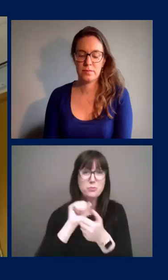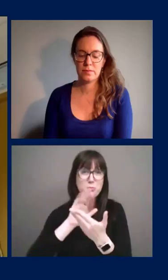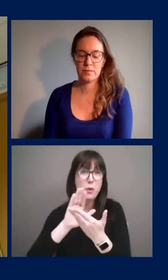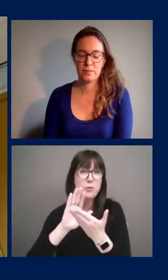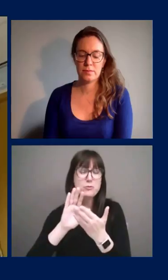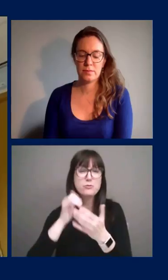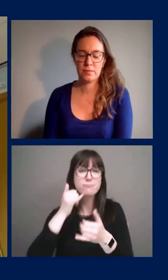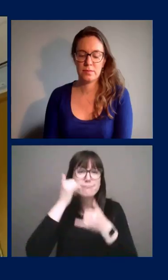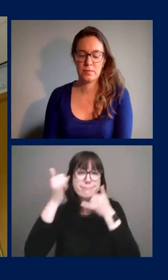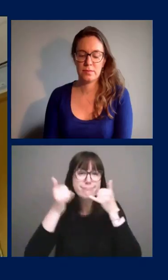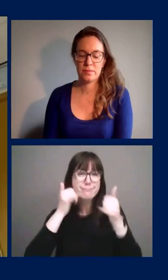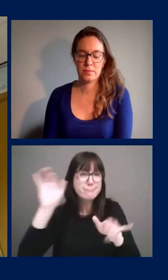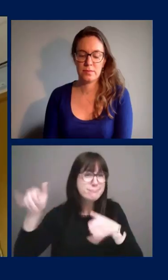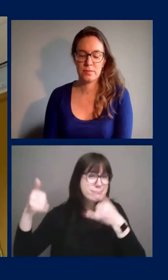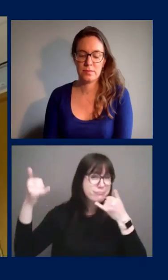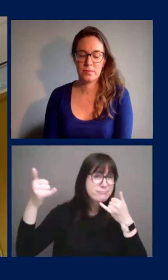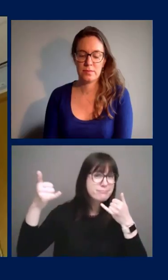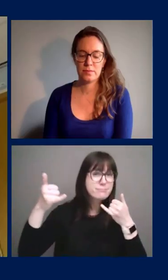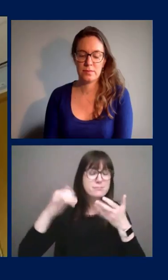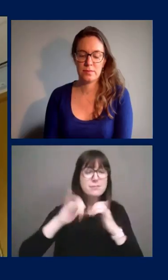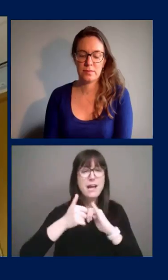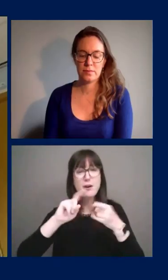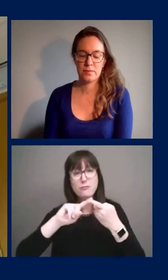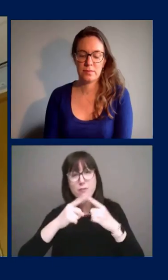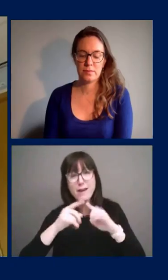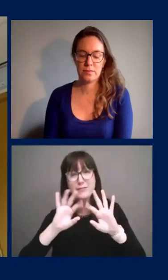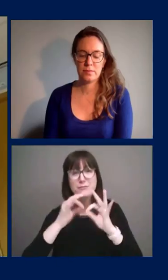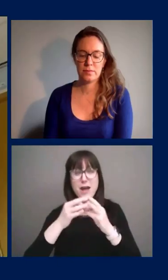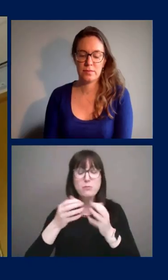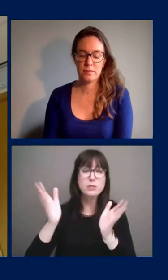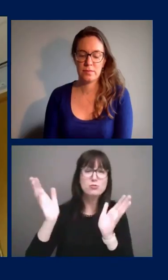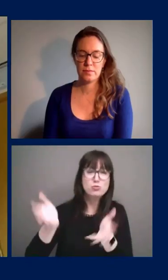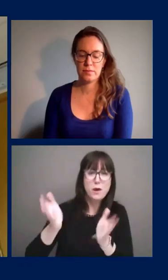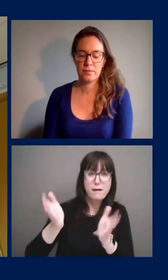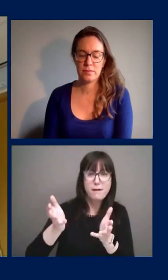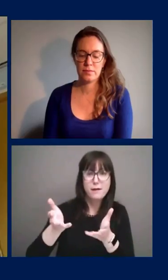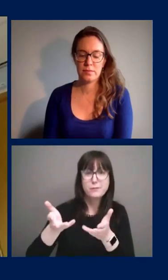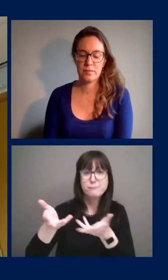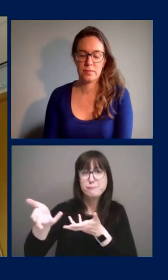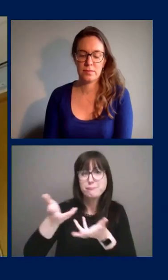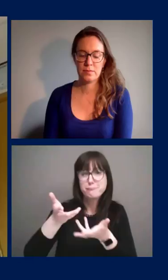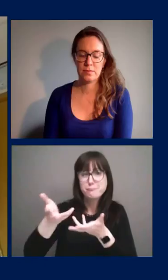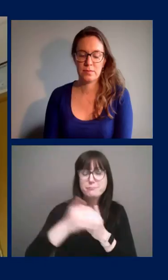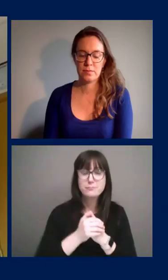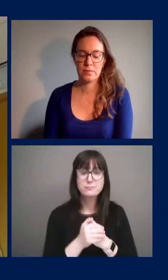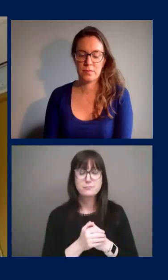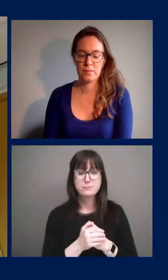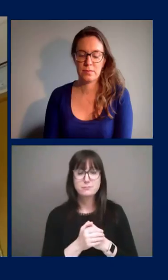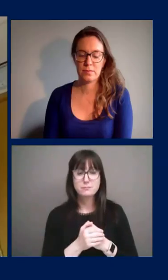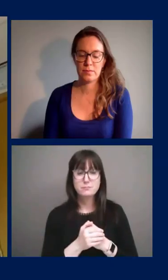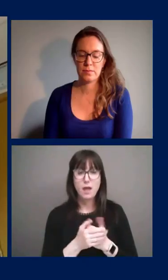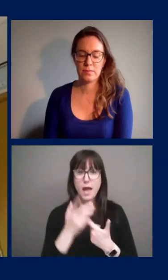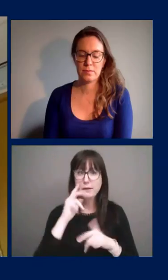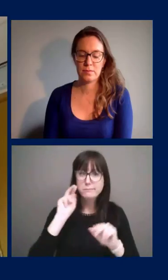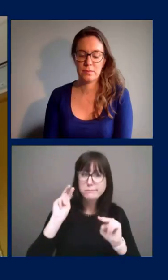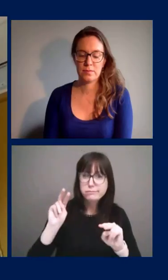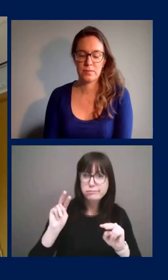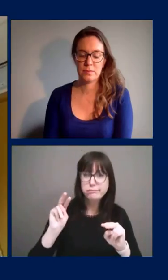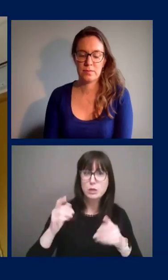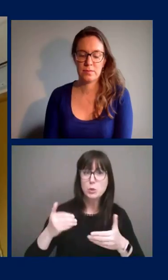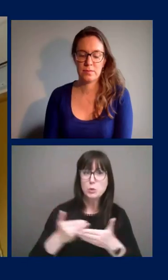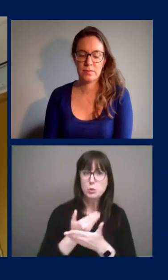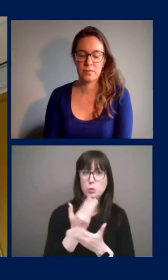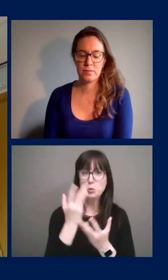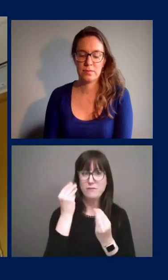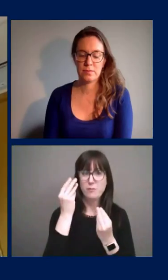and um you know to to stay uh on on top of the emerging information uh that